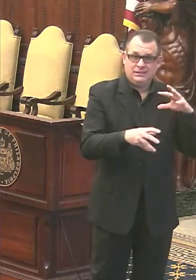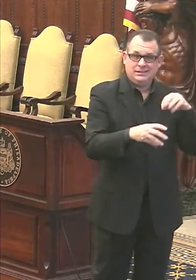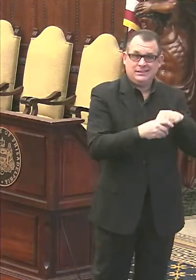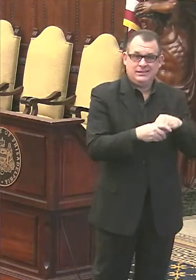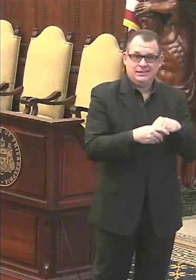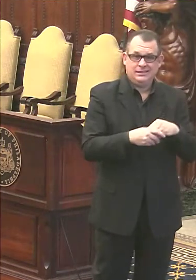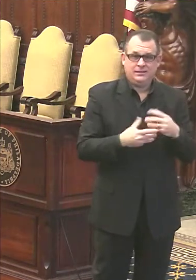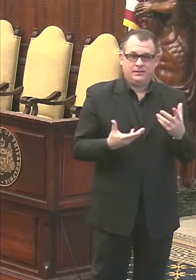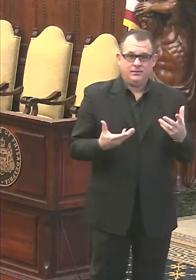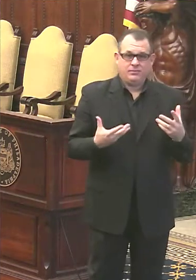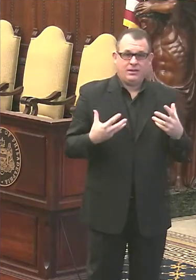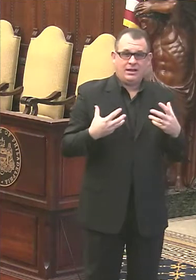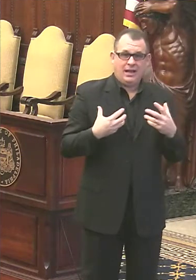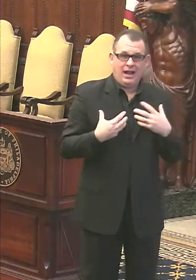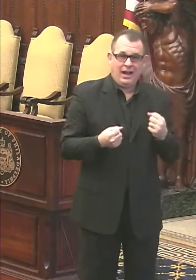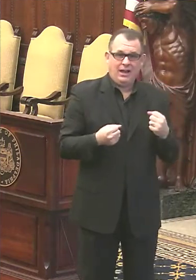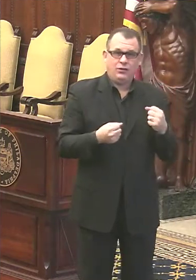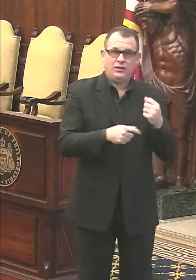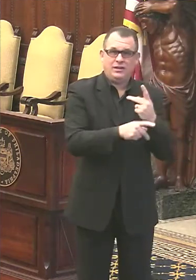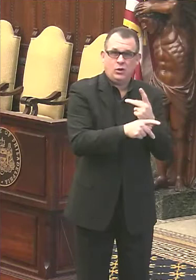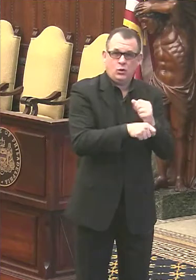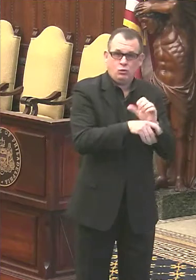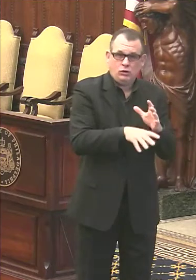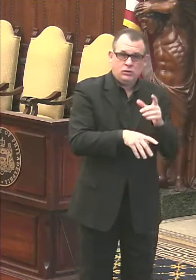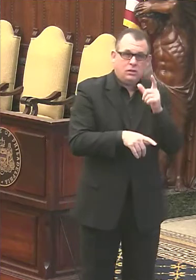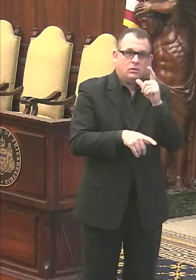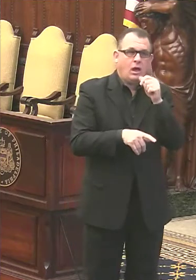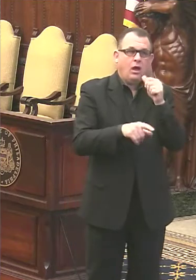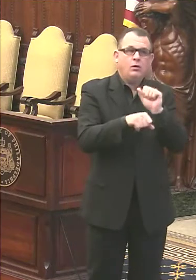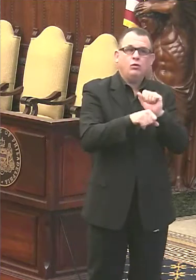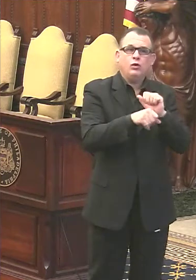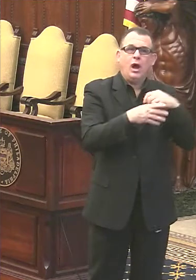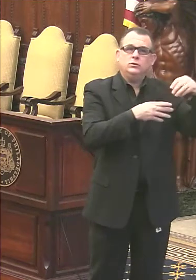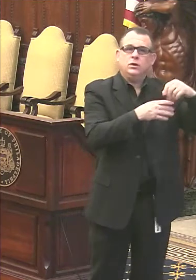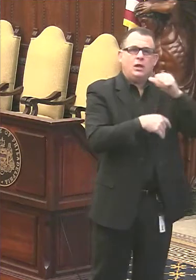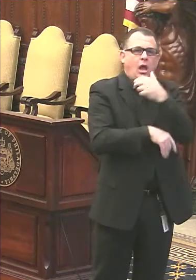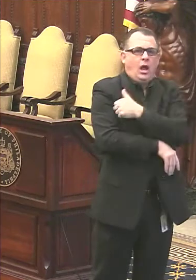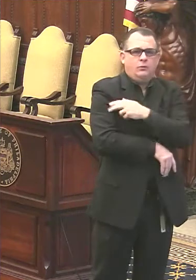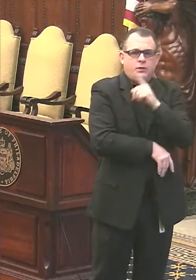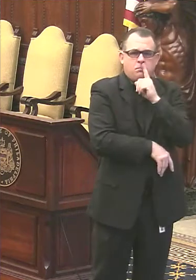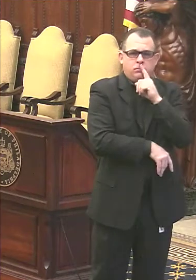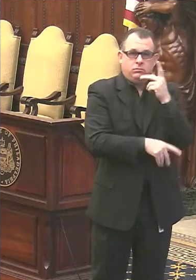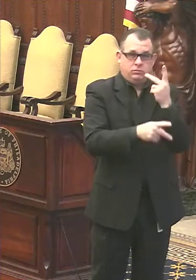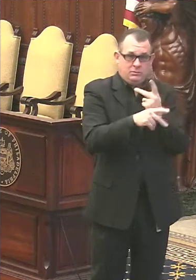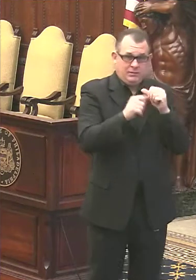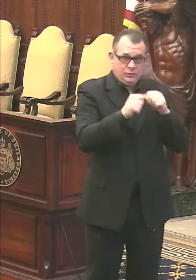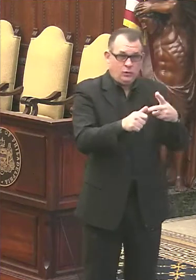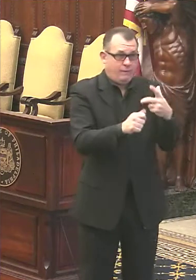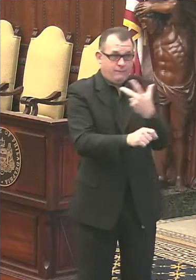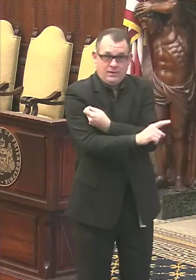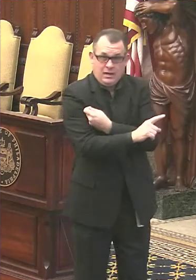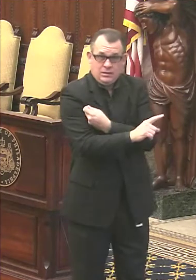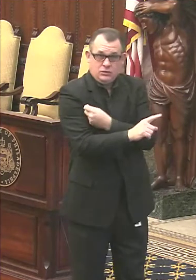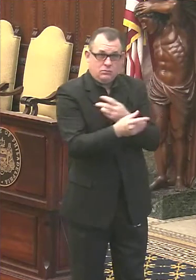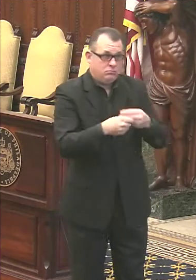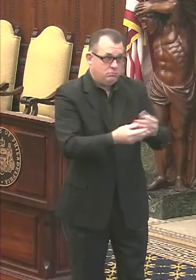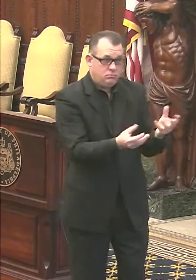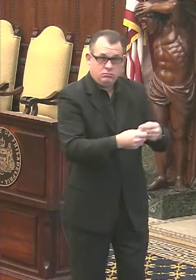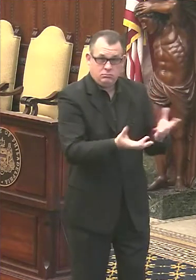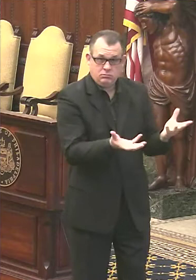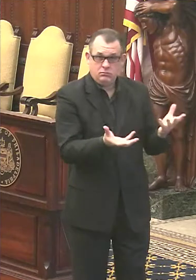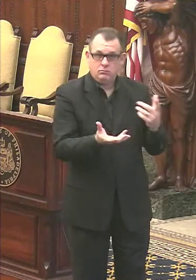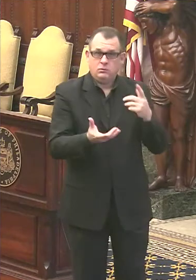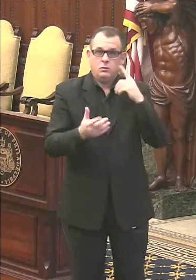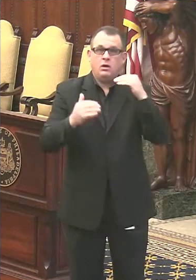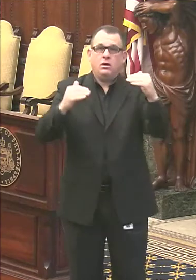vaccinated. So this week, while we're continuing to vaccinate the unvaccinated healthcare workers, we're going to begin to move into the very